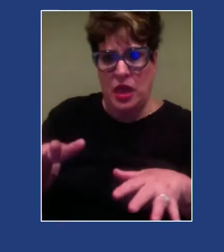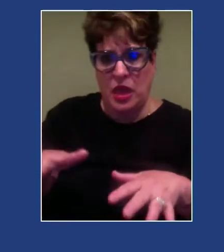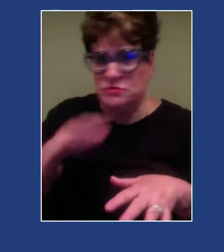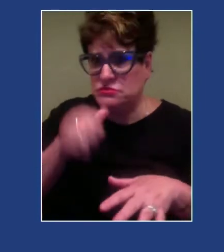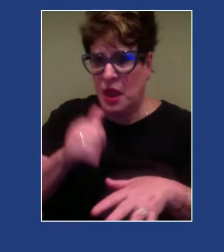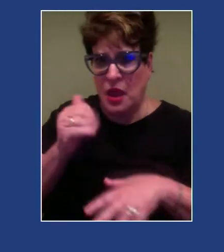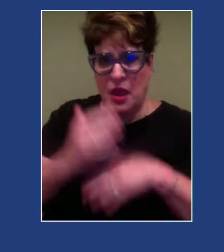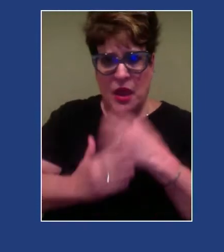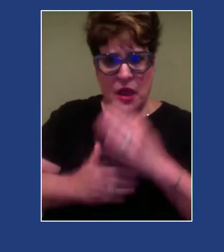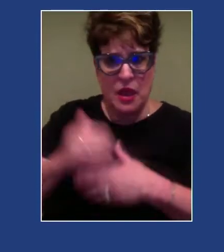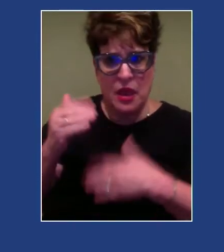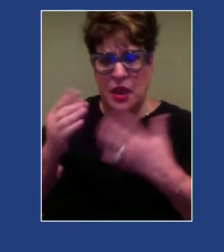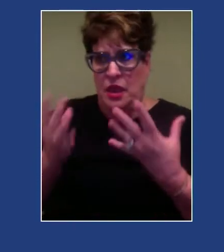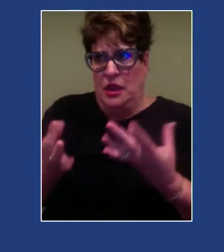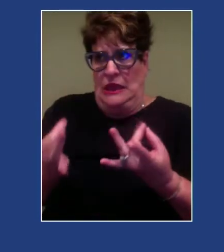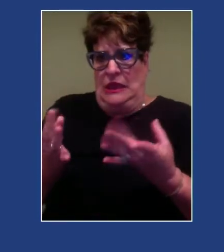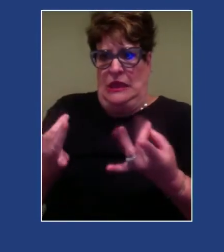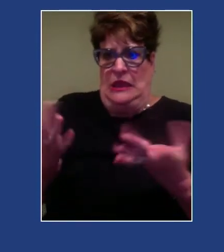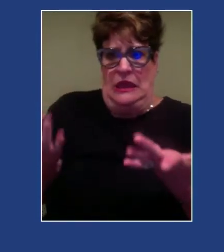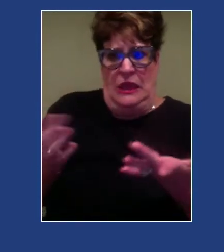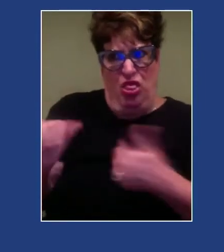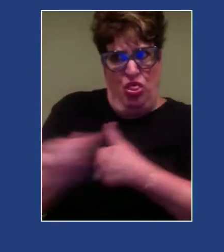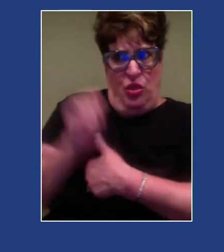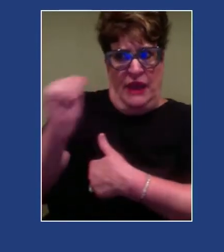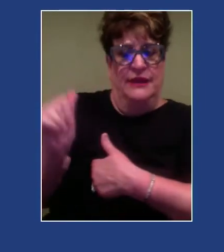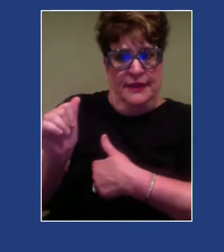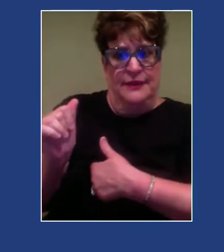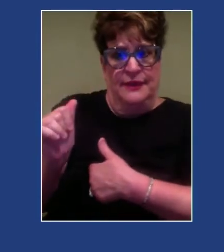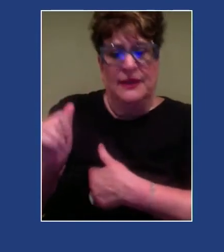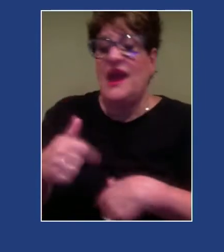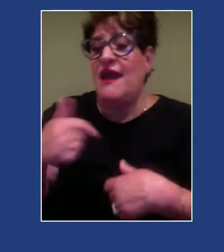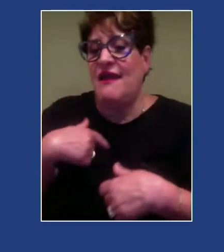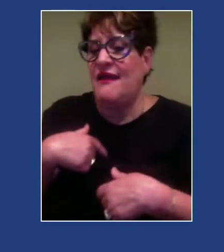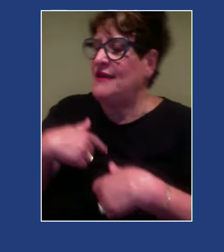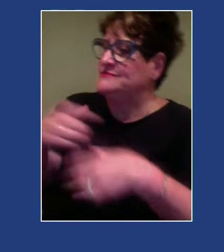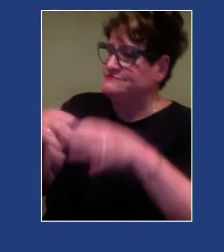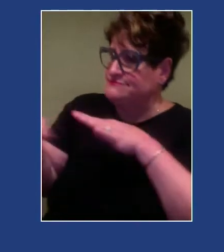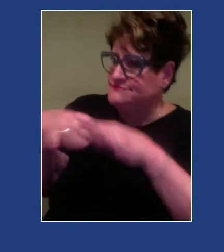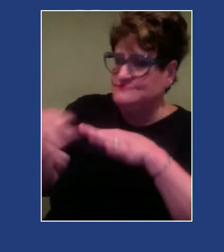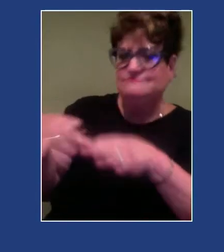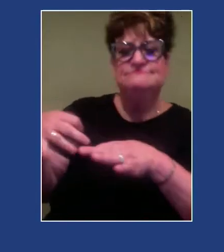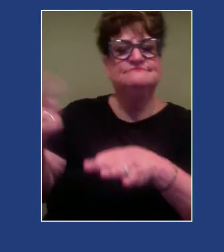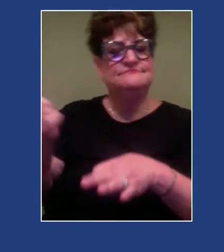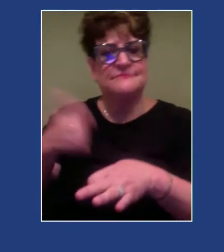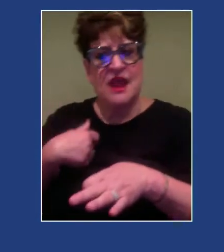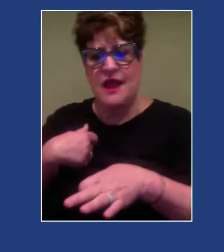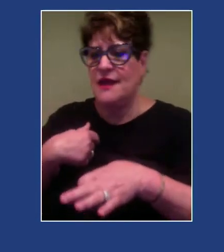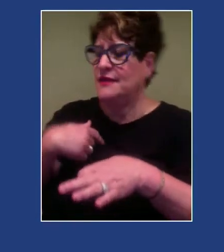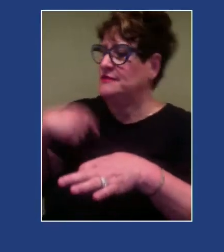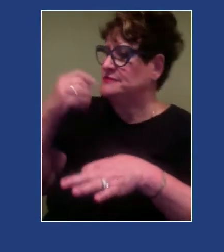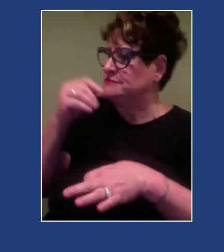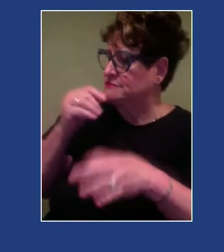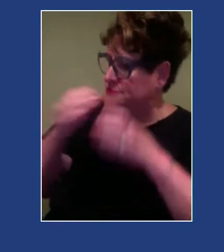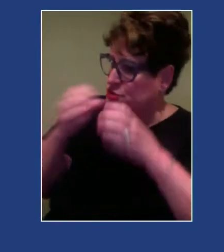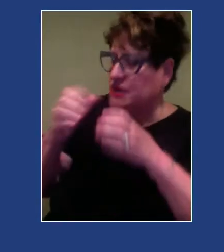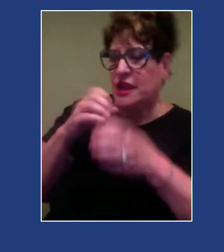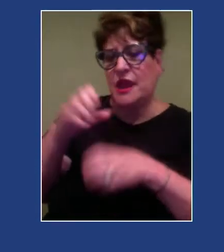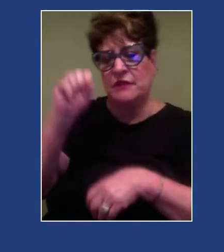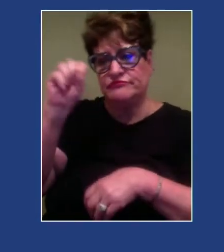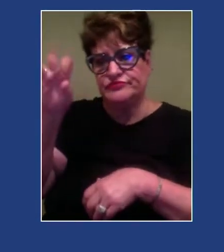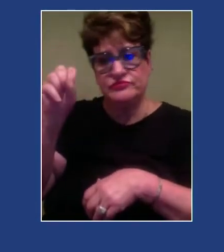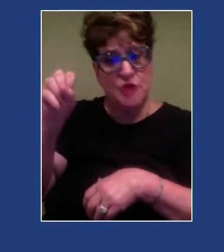or a bit more threatening, right? I name, hey, this is how I communicate. Thoughts and feelings about that. Do you have any concerns?